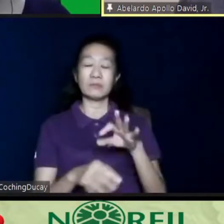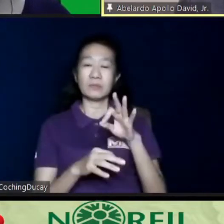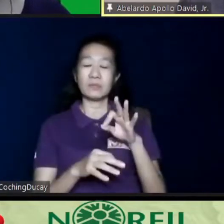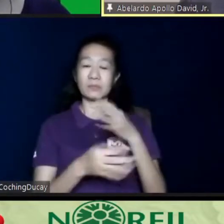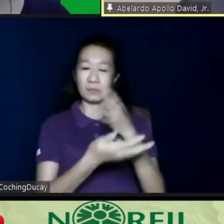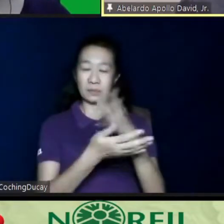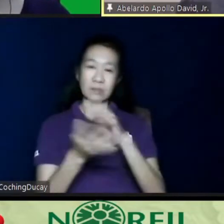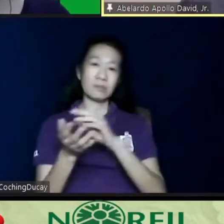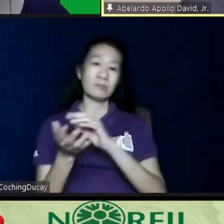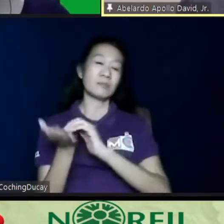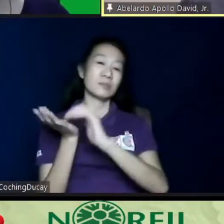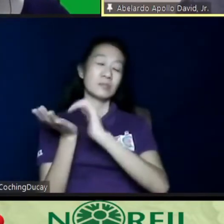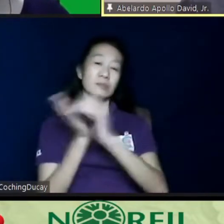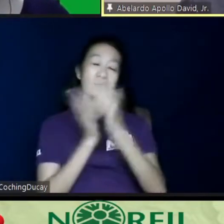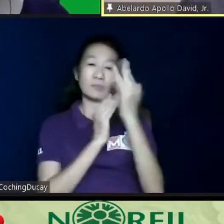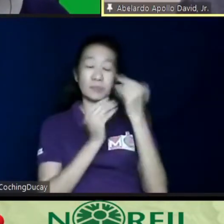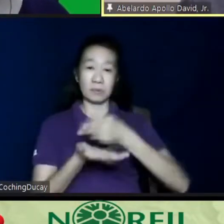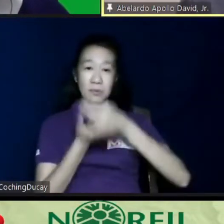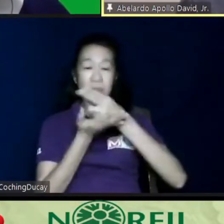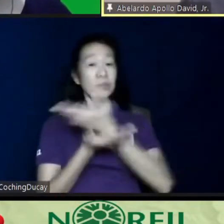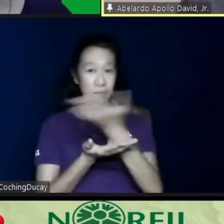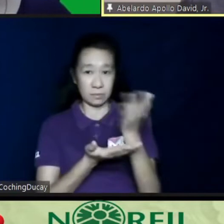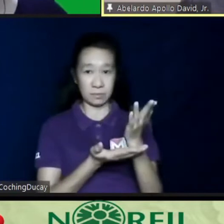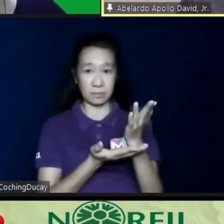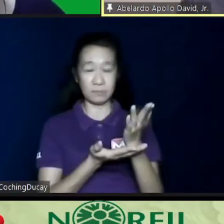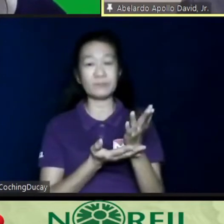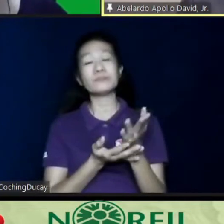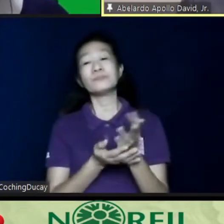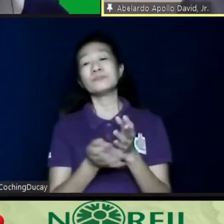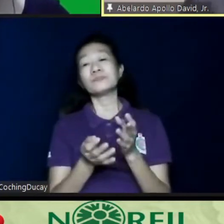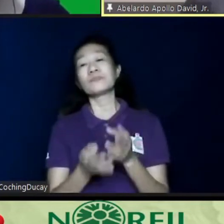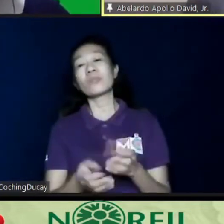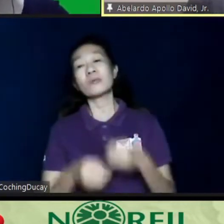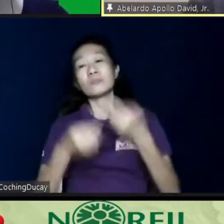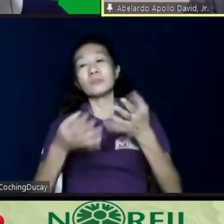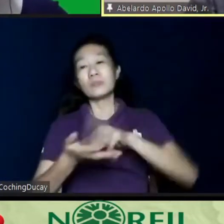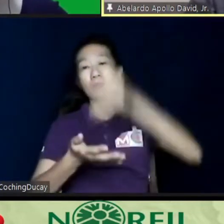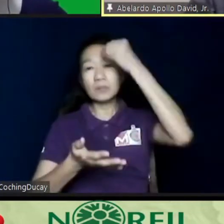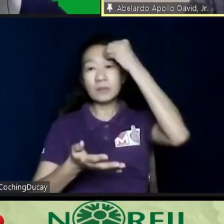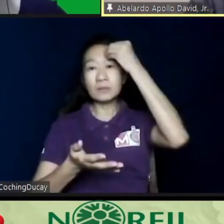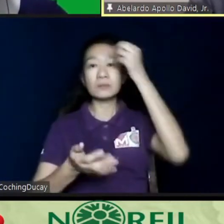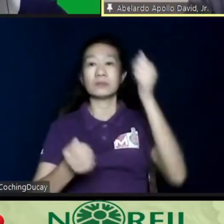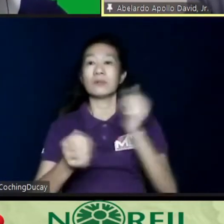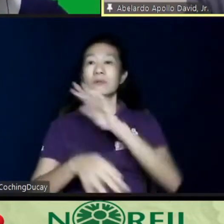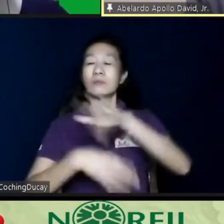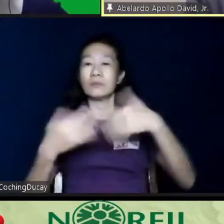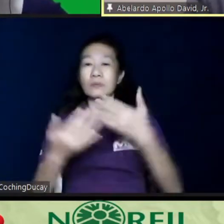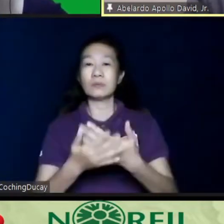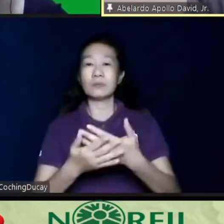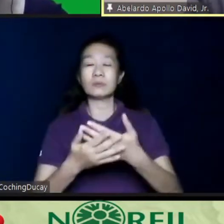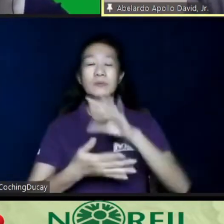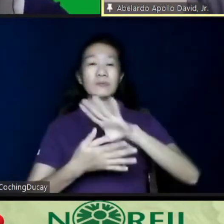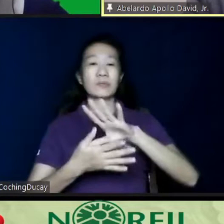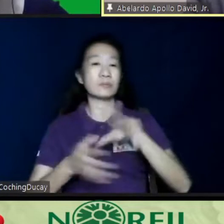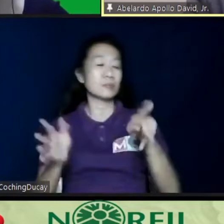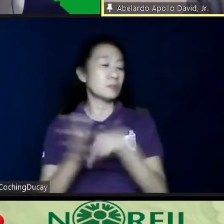practices that hopefully could help you facilitate learning amidst all the COVID restrictions that